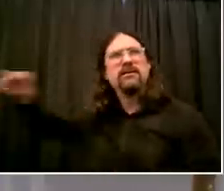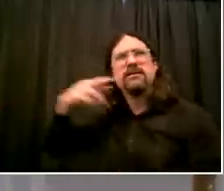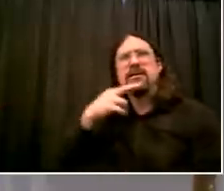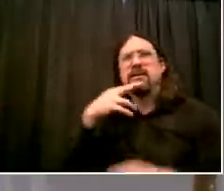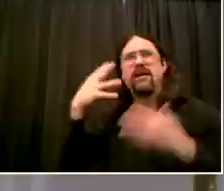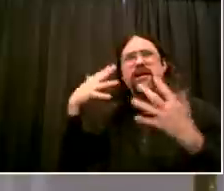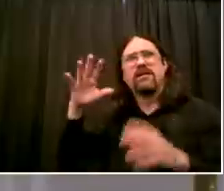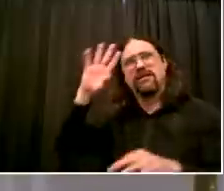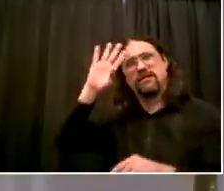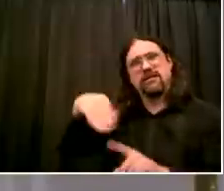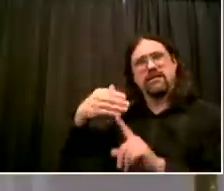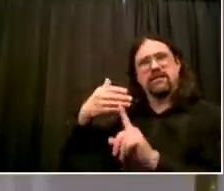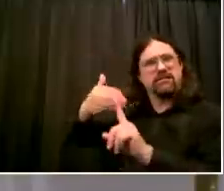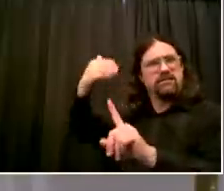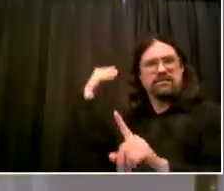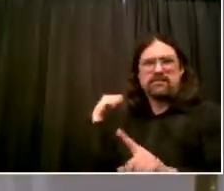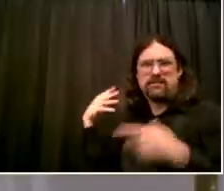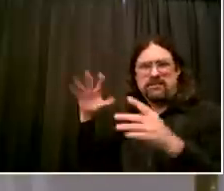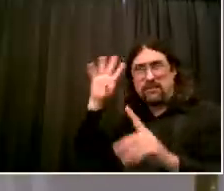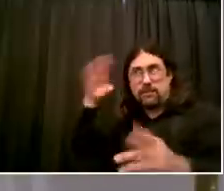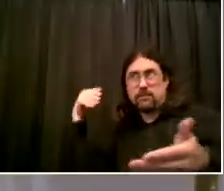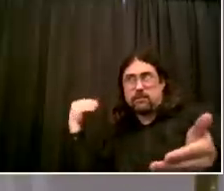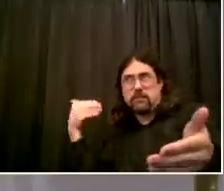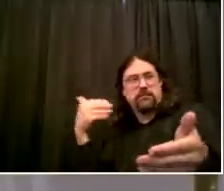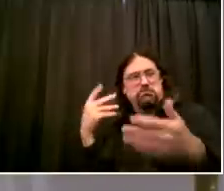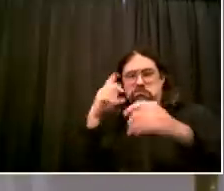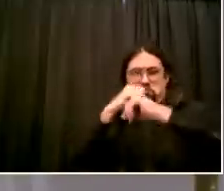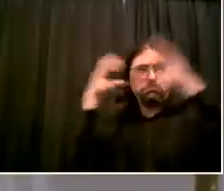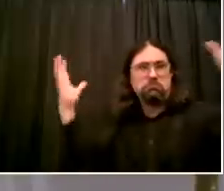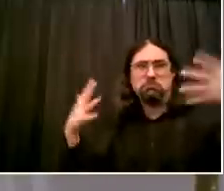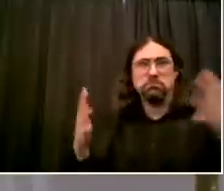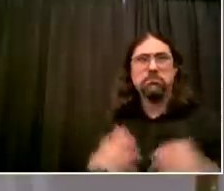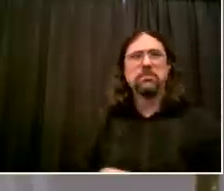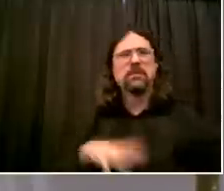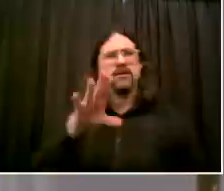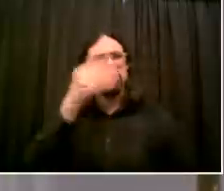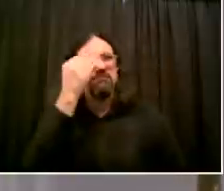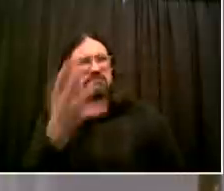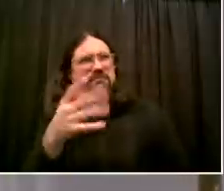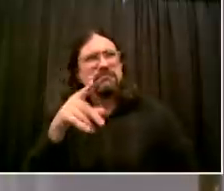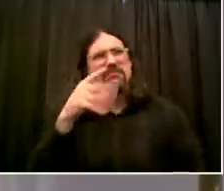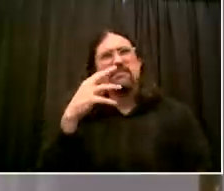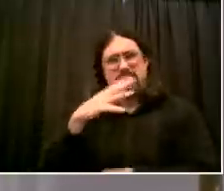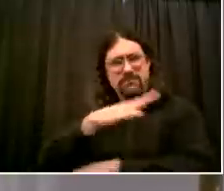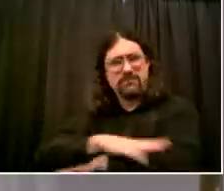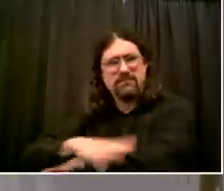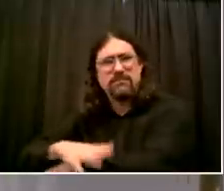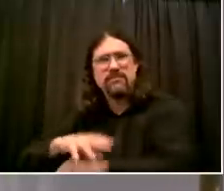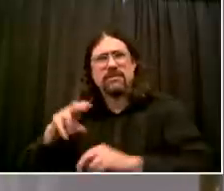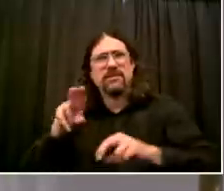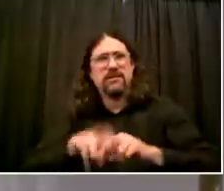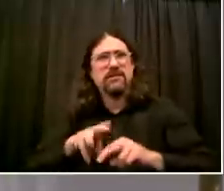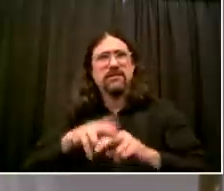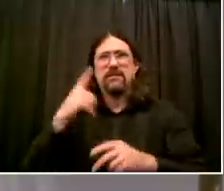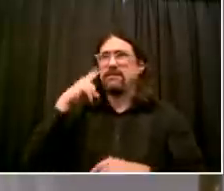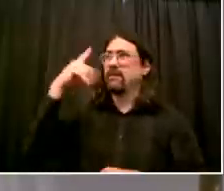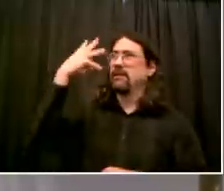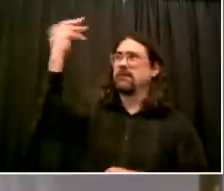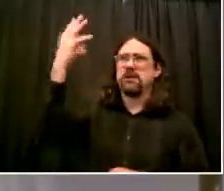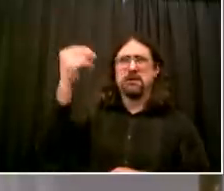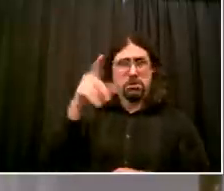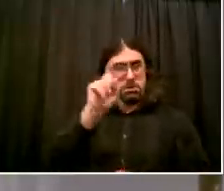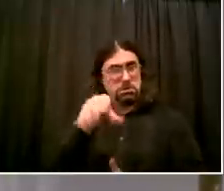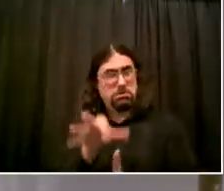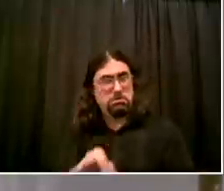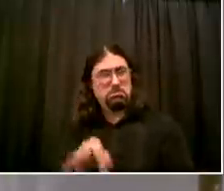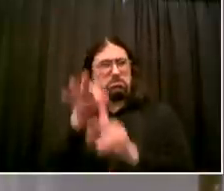permitted, so they have the tables and chairs. Even when we begin to reopen indoors, it will be at a reduced occupancy, so we'll still